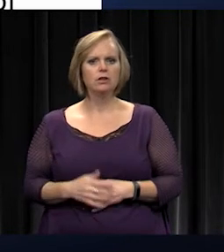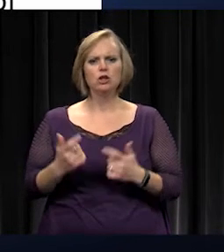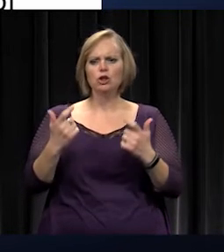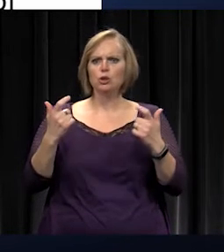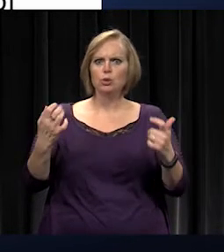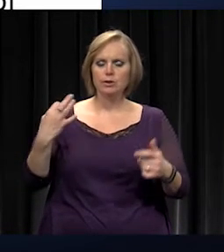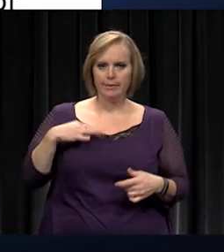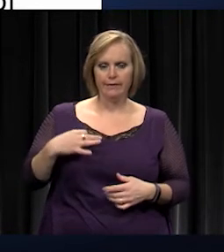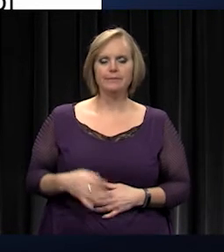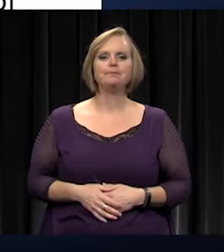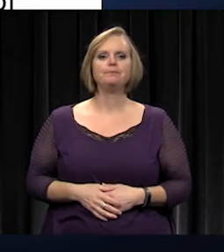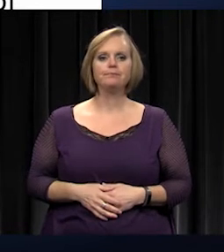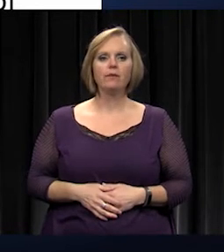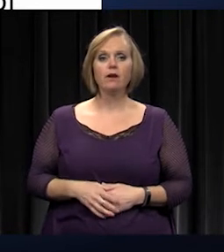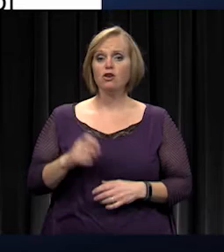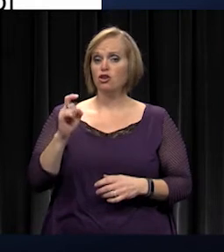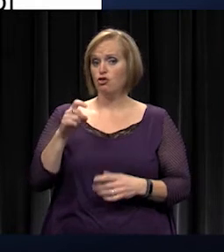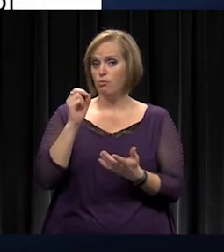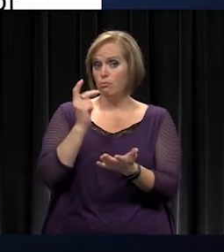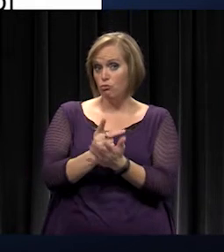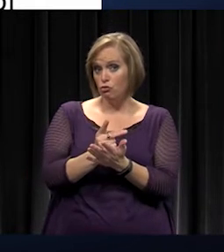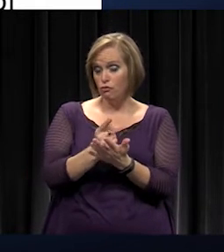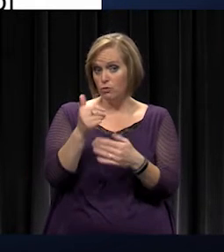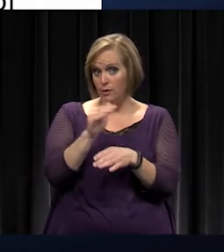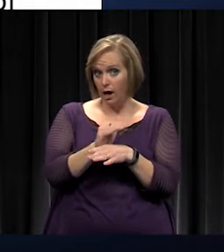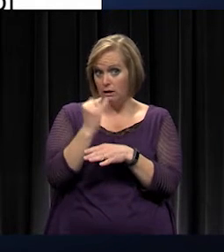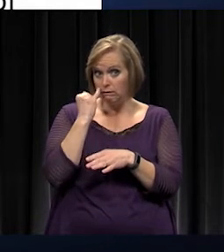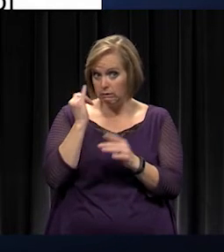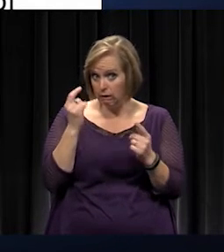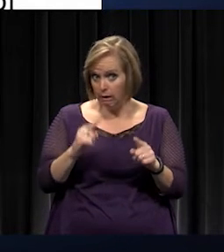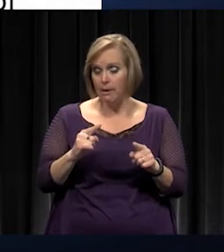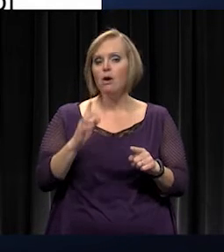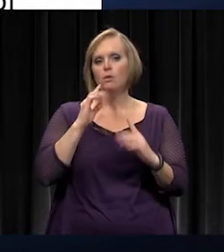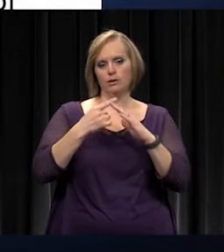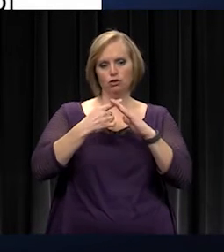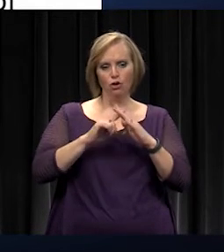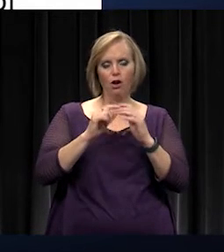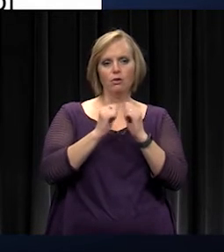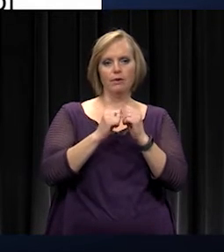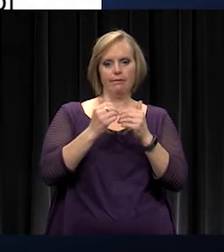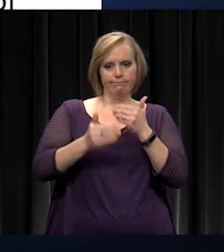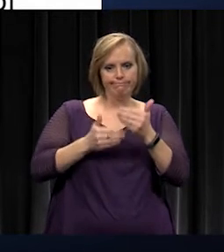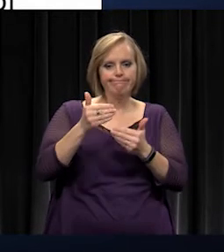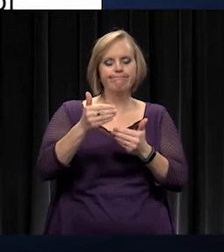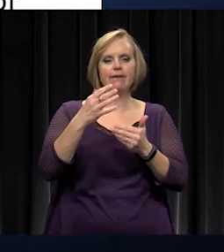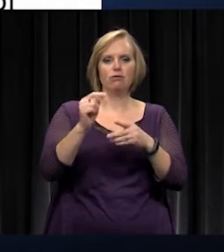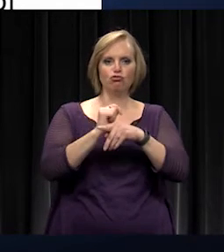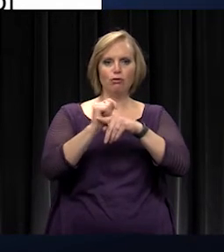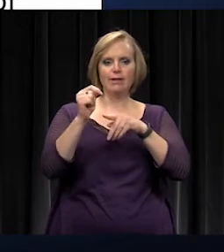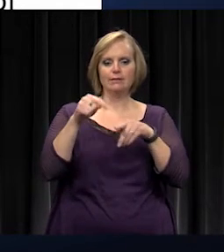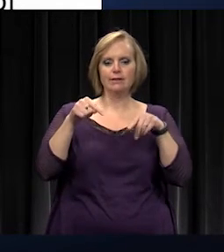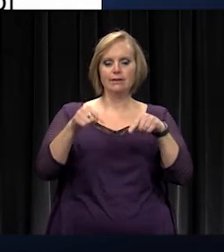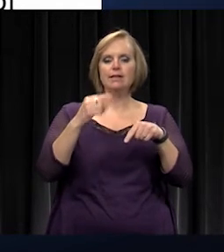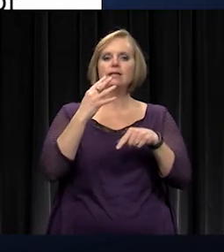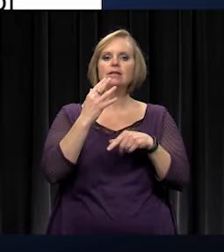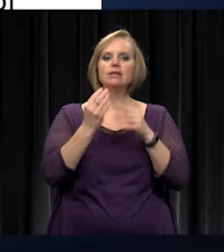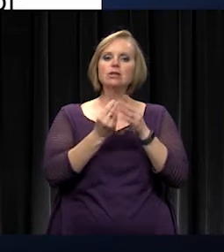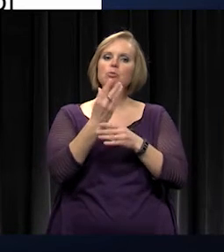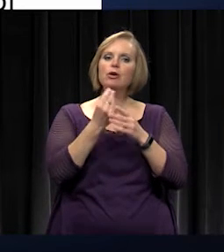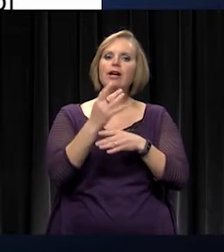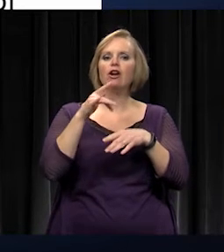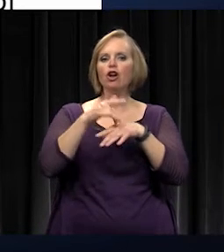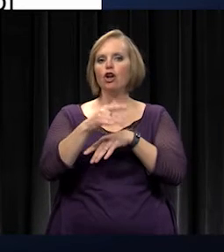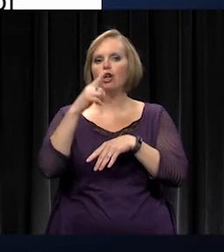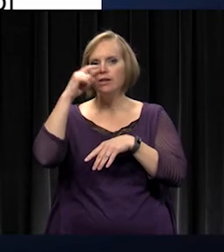So, should this be approved tonight, we will start with implementation and training this spring, with late spring and early summer